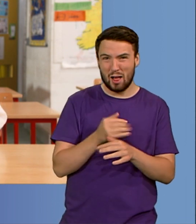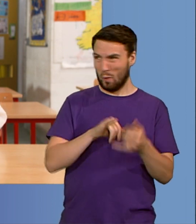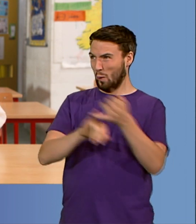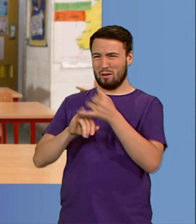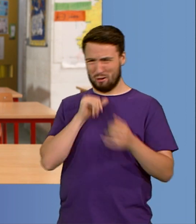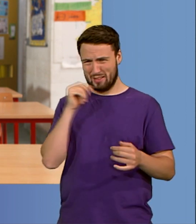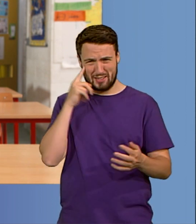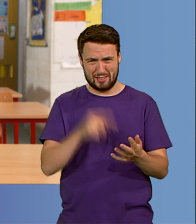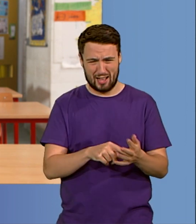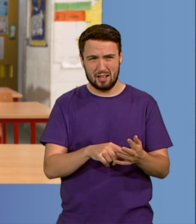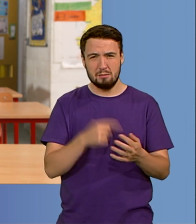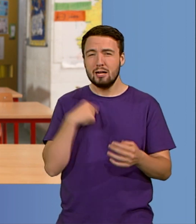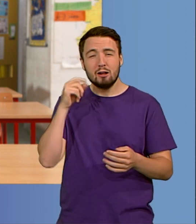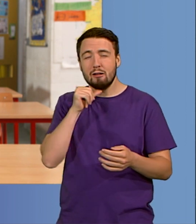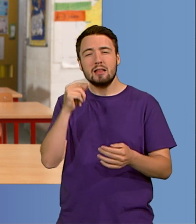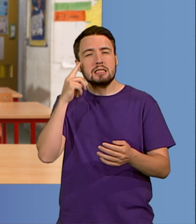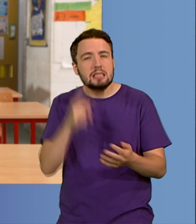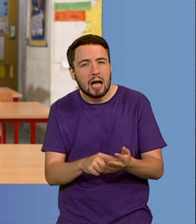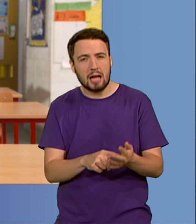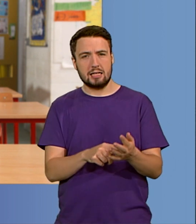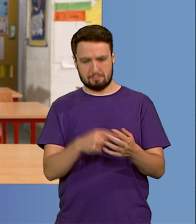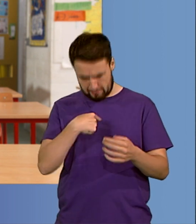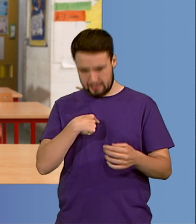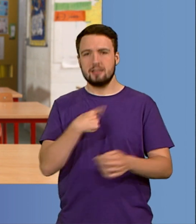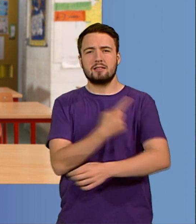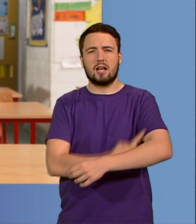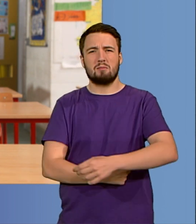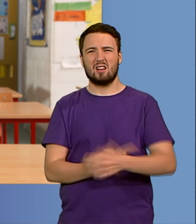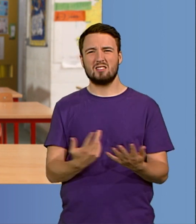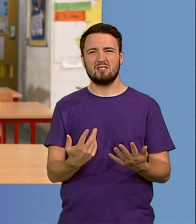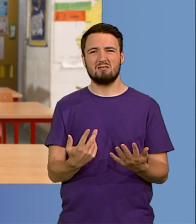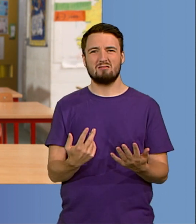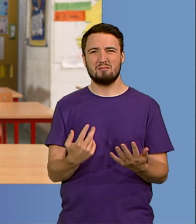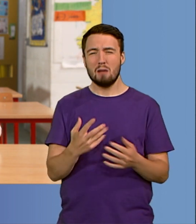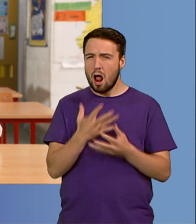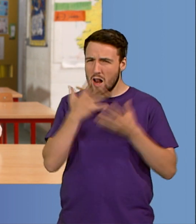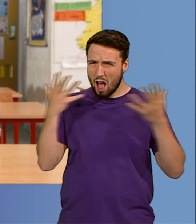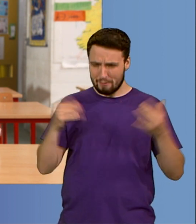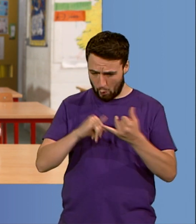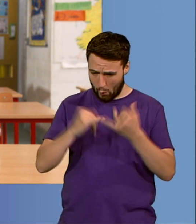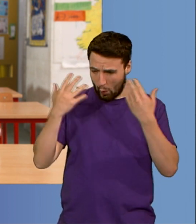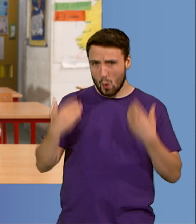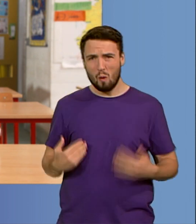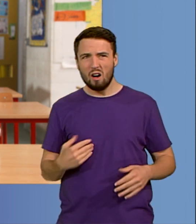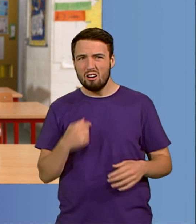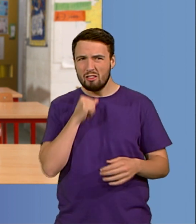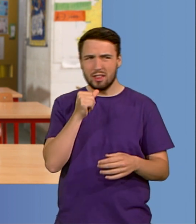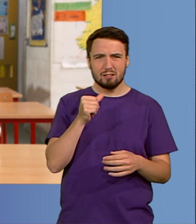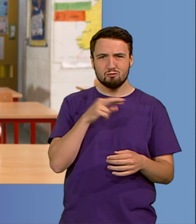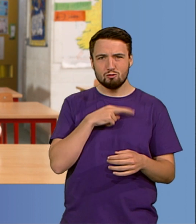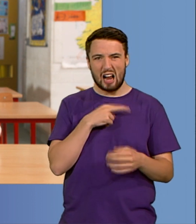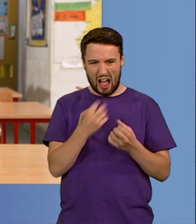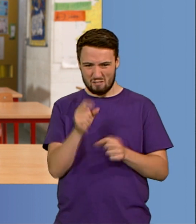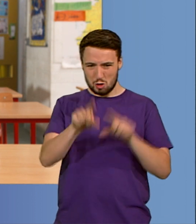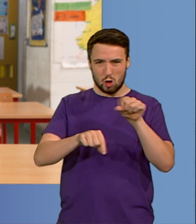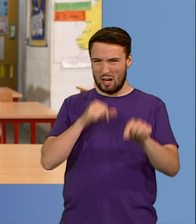and where we are we actually don't take part in. But what we do